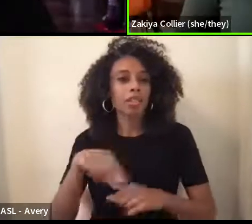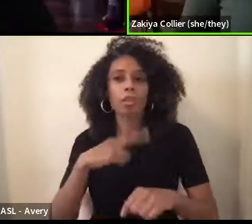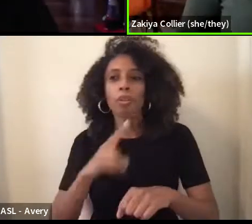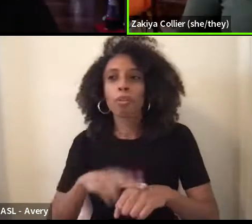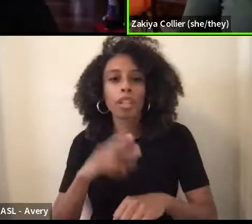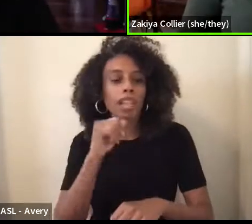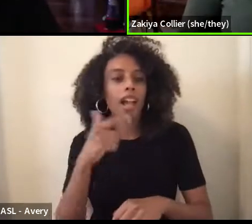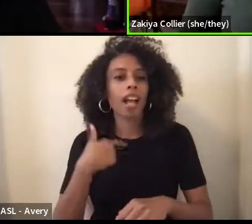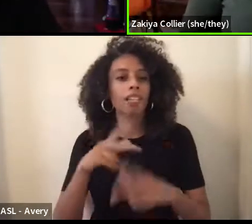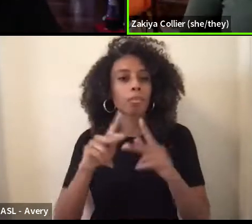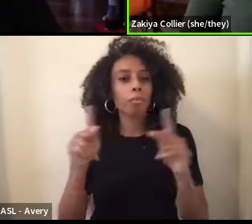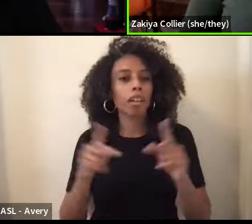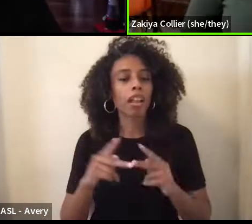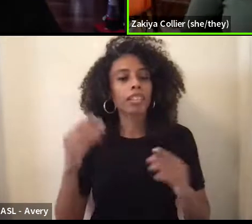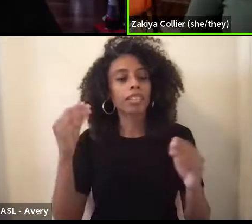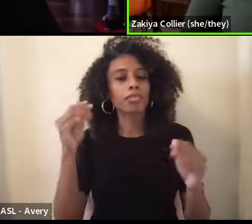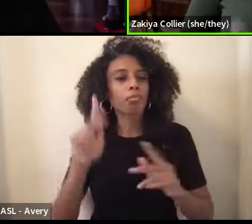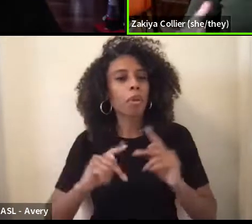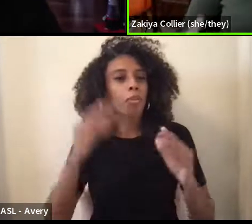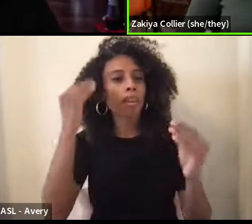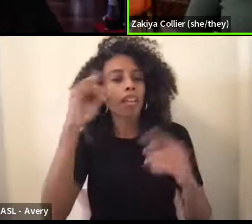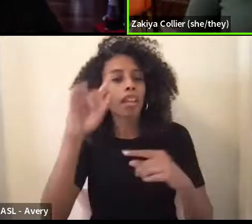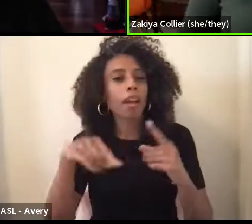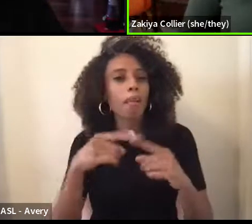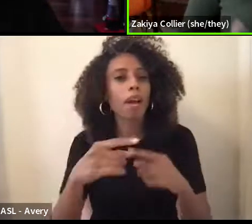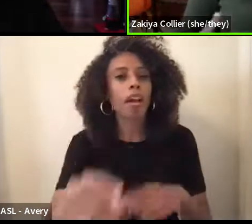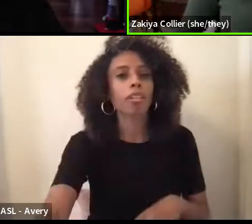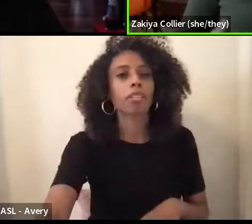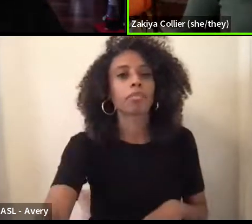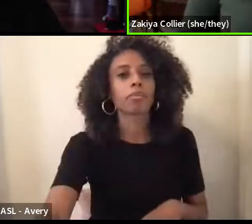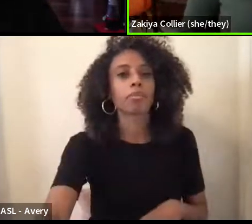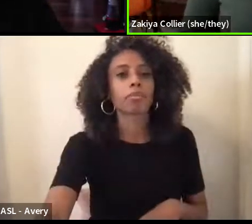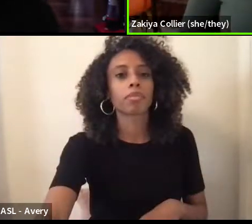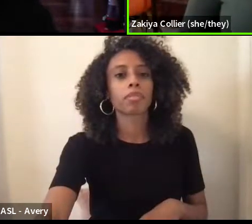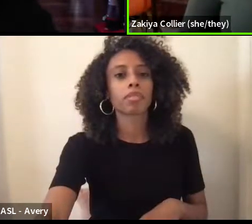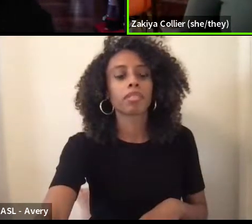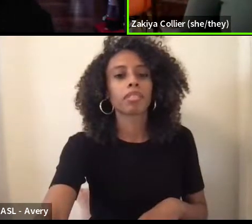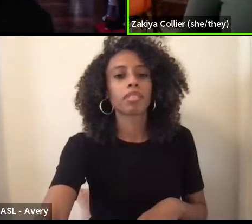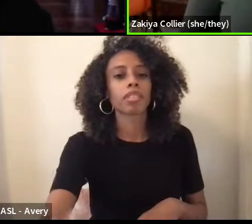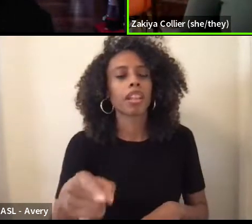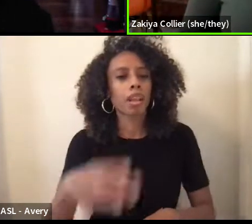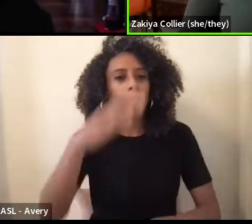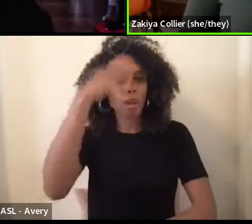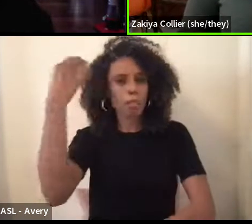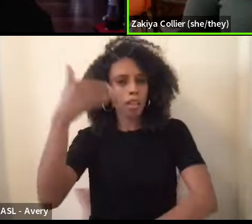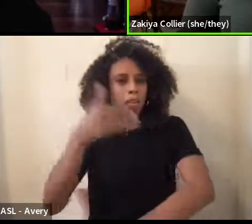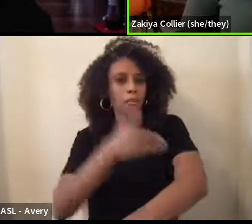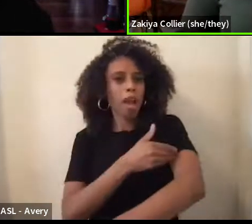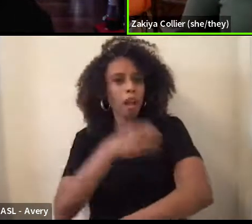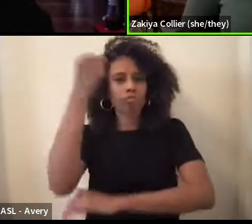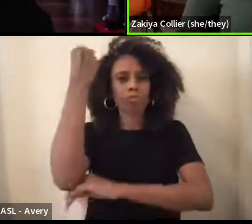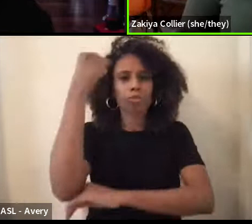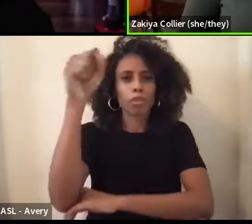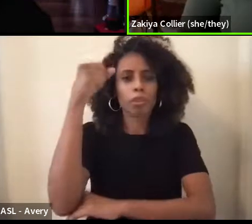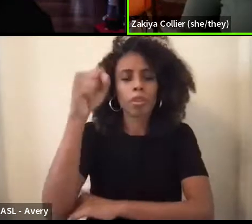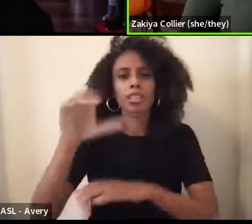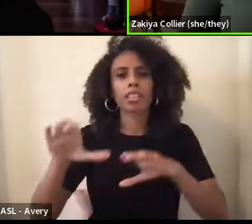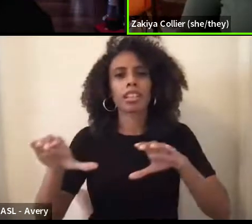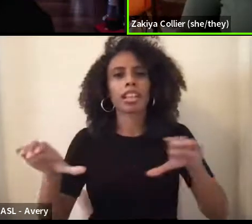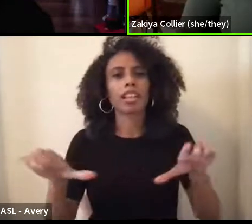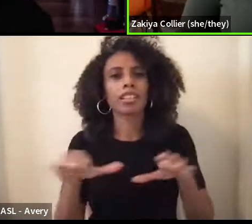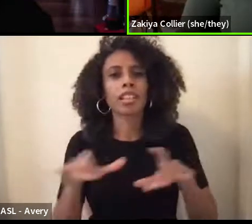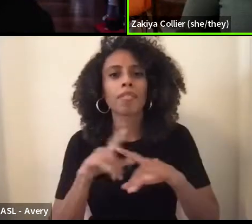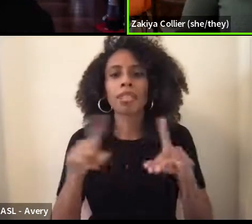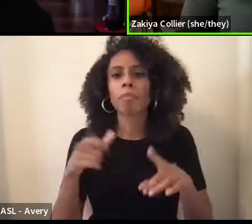think about, um, there being black power, um, movements and activities. But